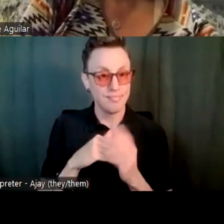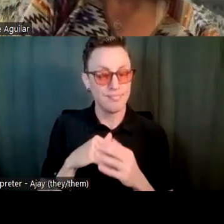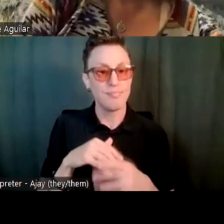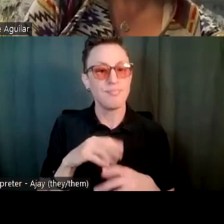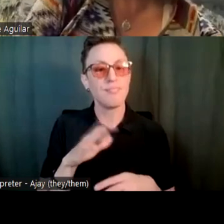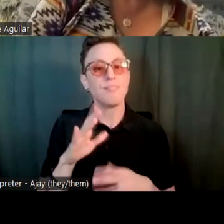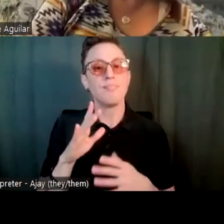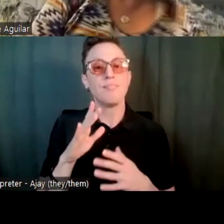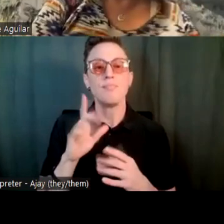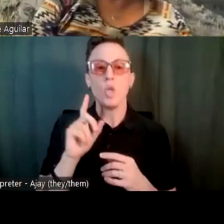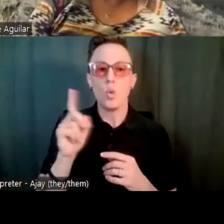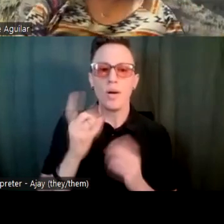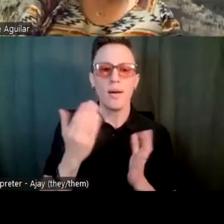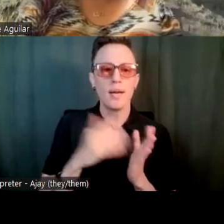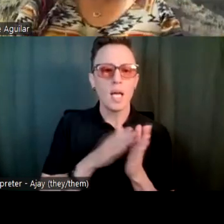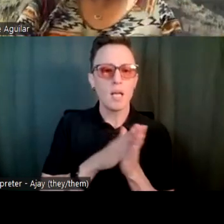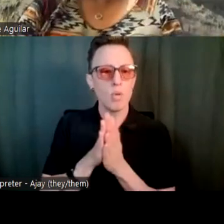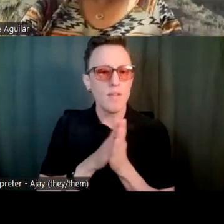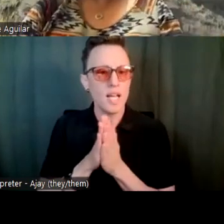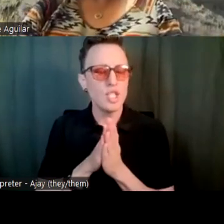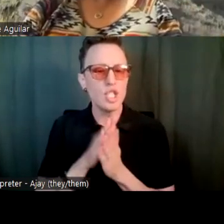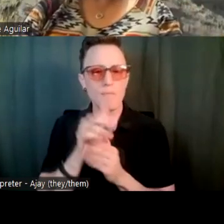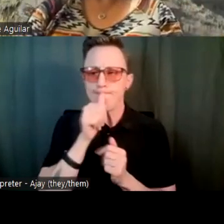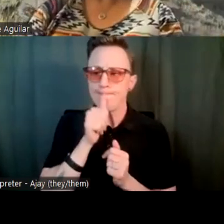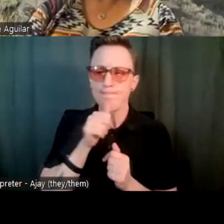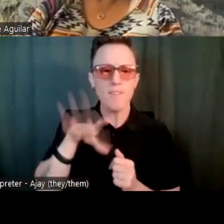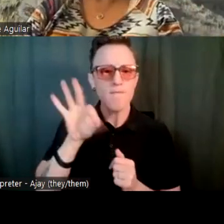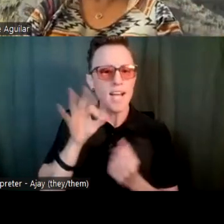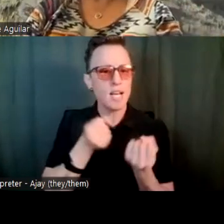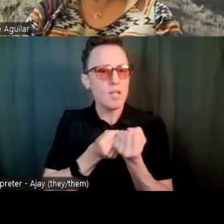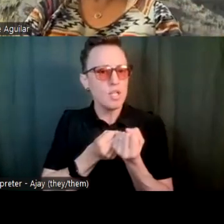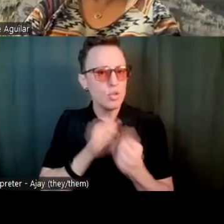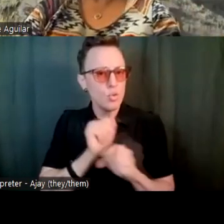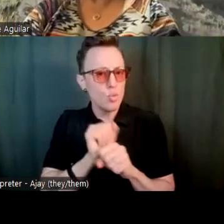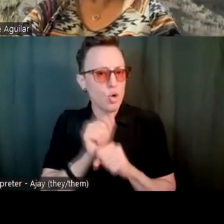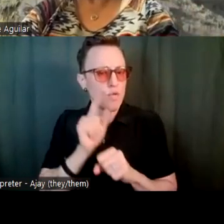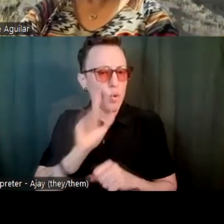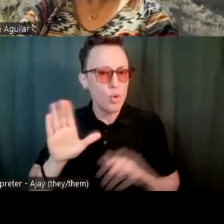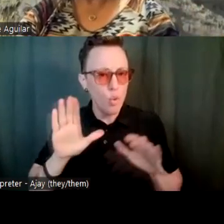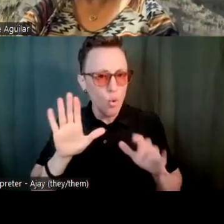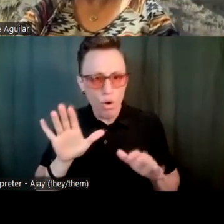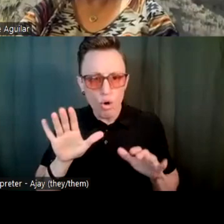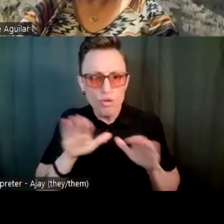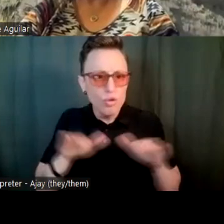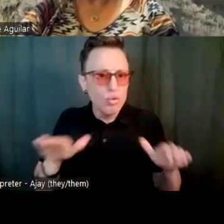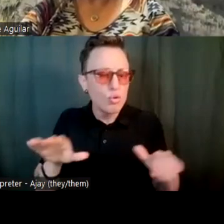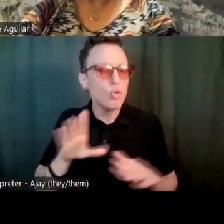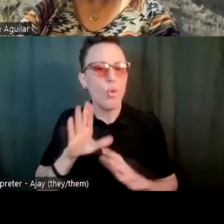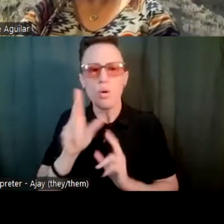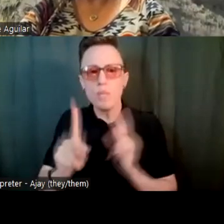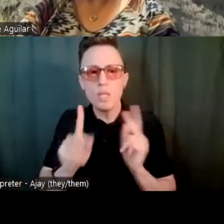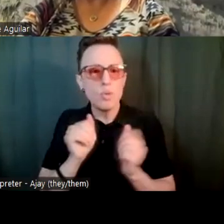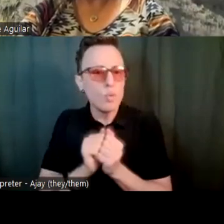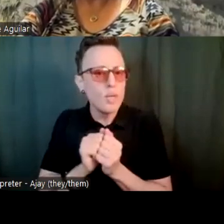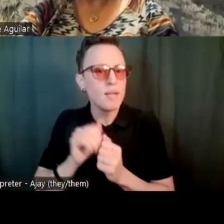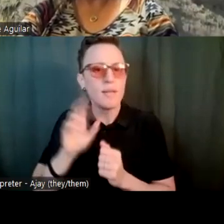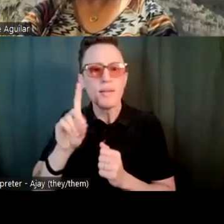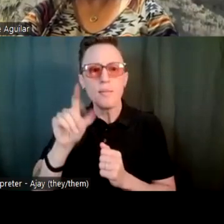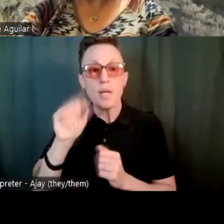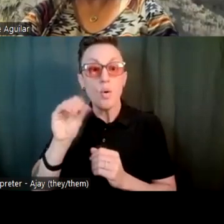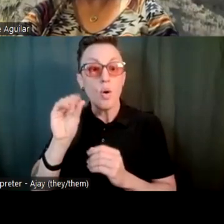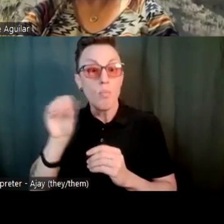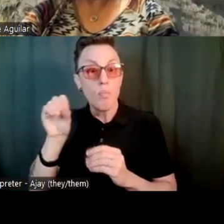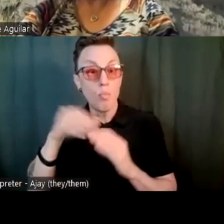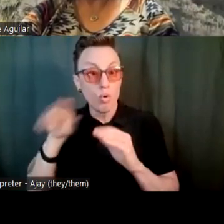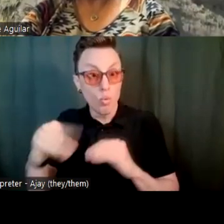do you find the motivation and resilience to continue your advocacy work as a parent of a child or young adult living with a disability or multiple disabilities? And as I